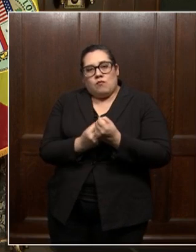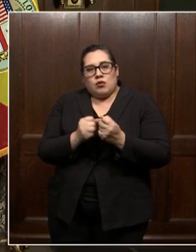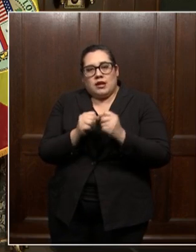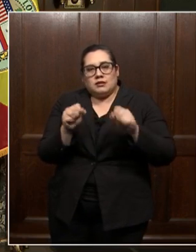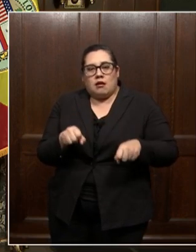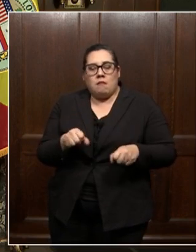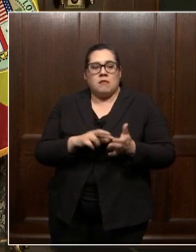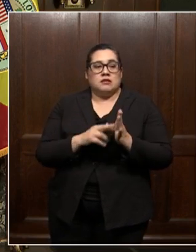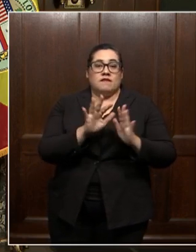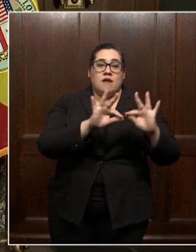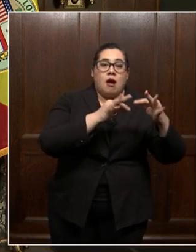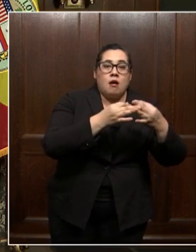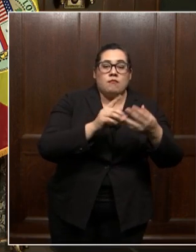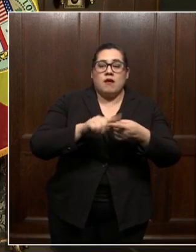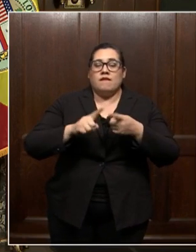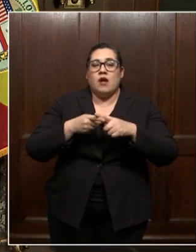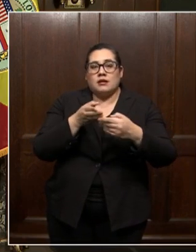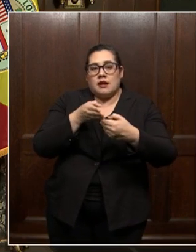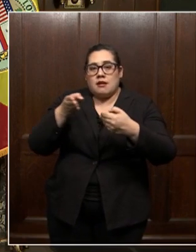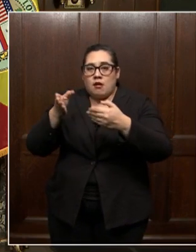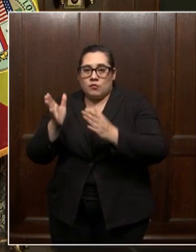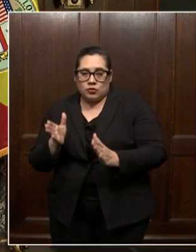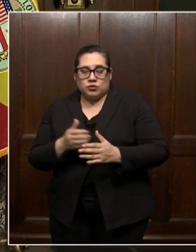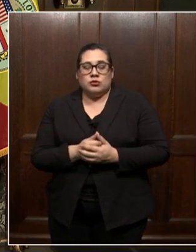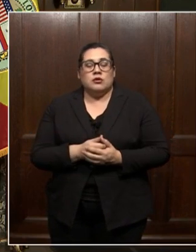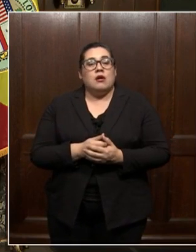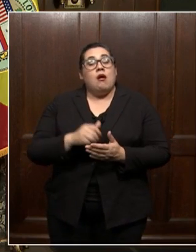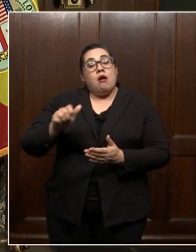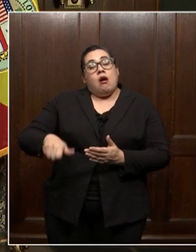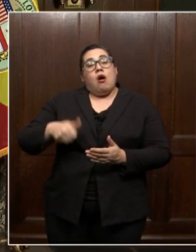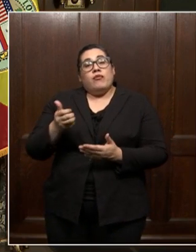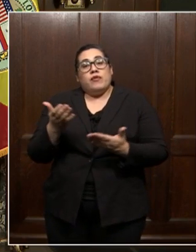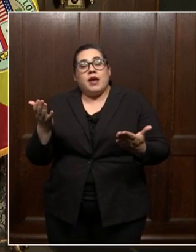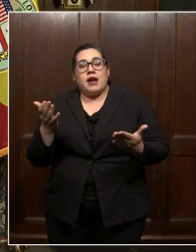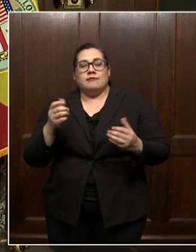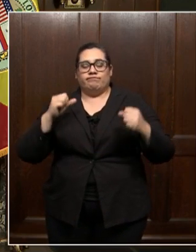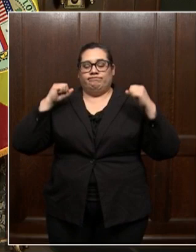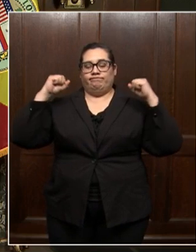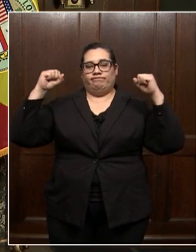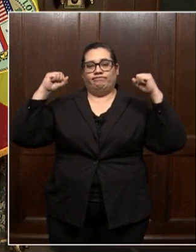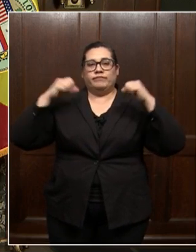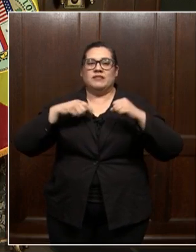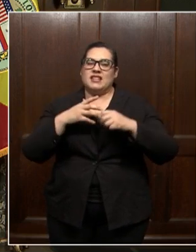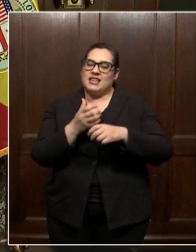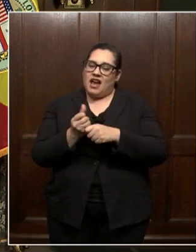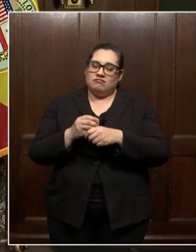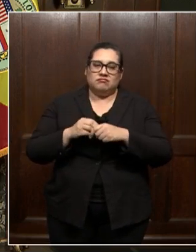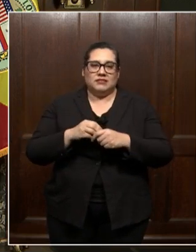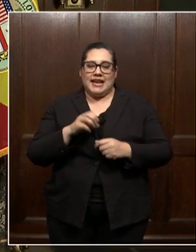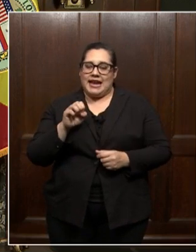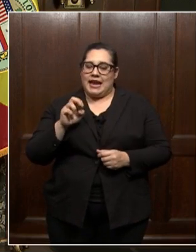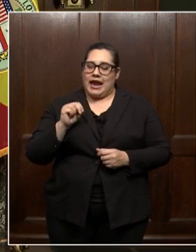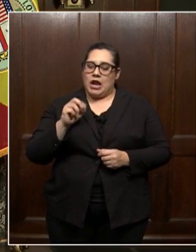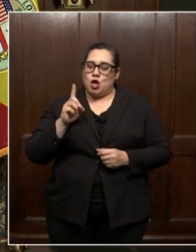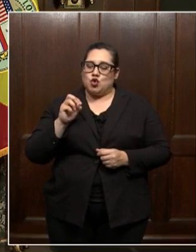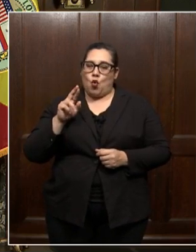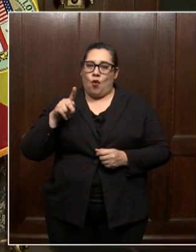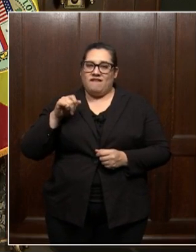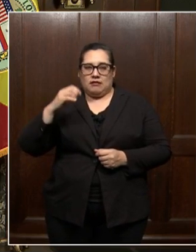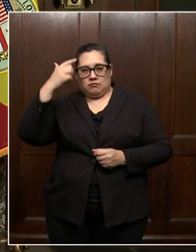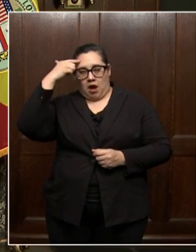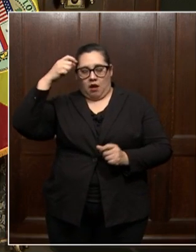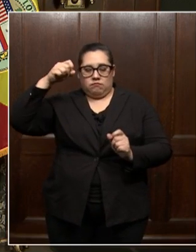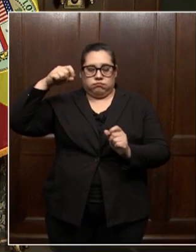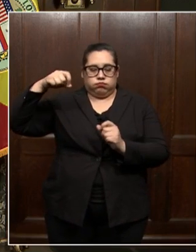whether it's your family or your friends or your neighbors. Other things, exercise, get that endorphin release, prayer,